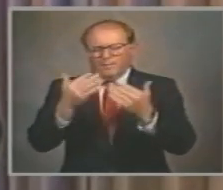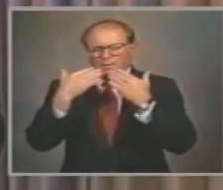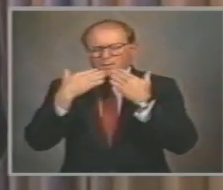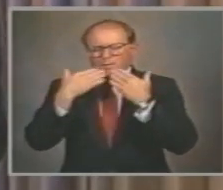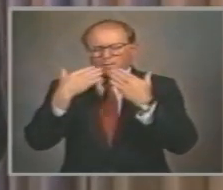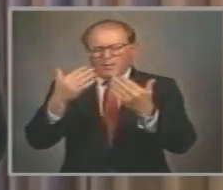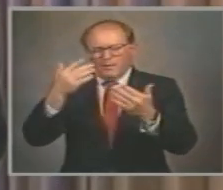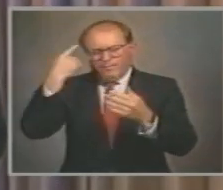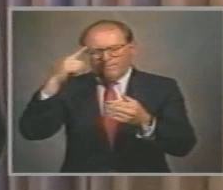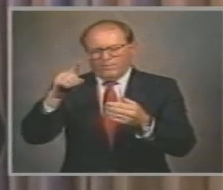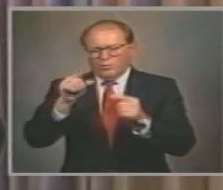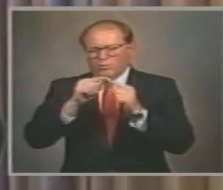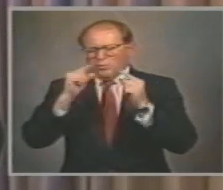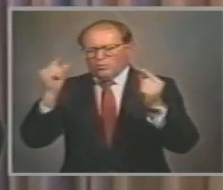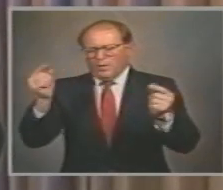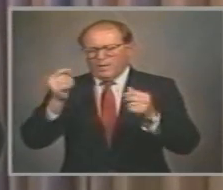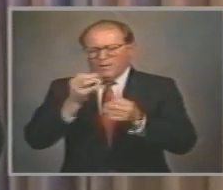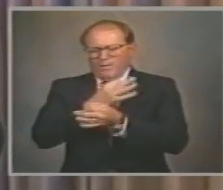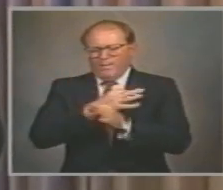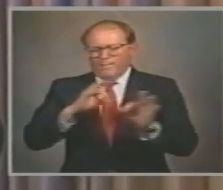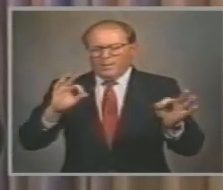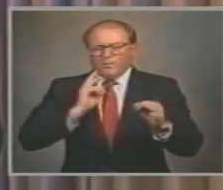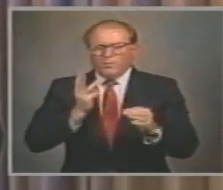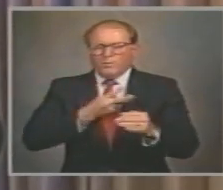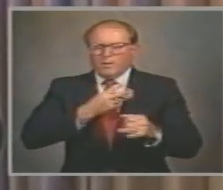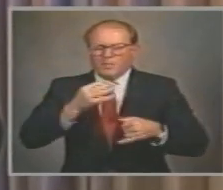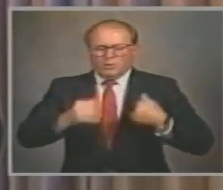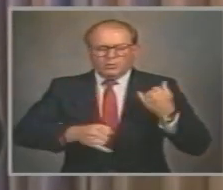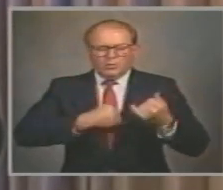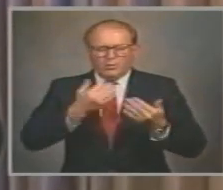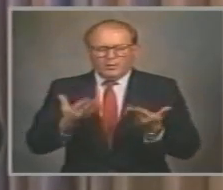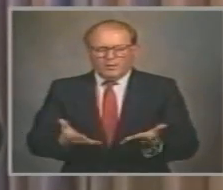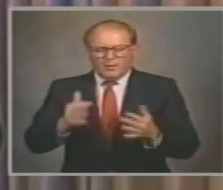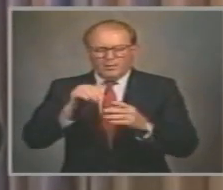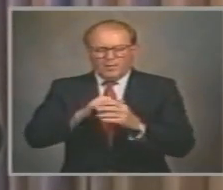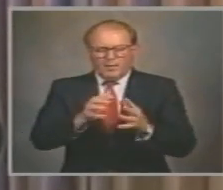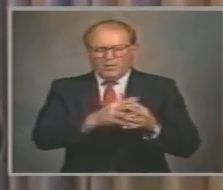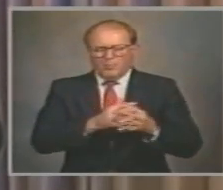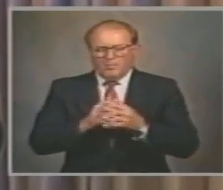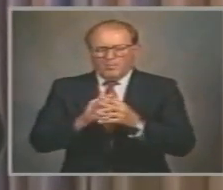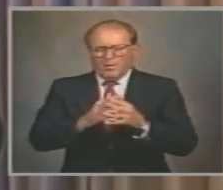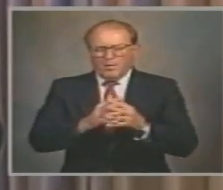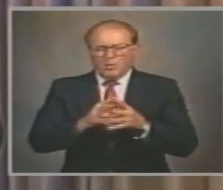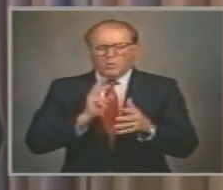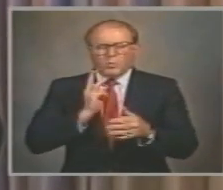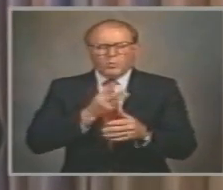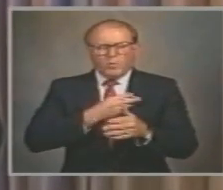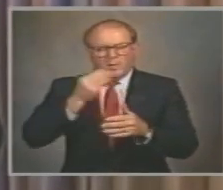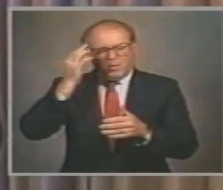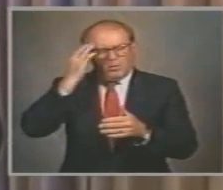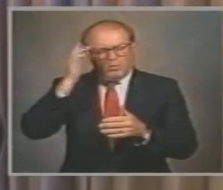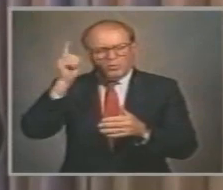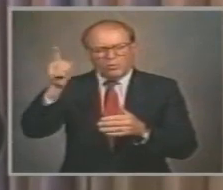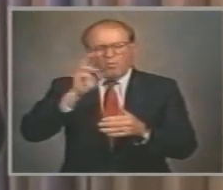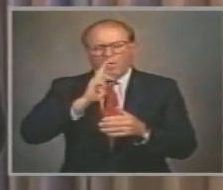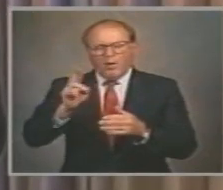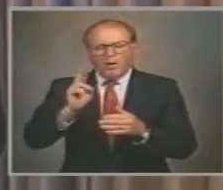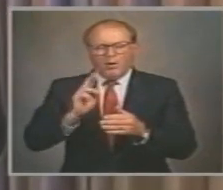great freedom And the measure of freedom Which we enjoy in this great land of ours And we recognize you as the giver of it